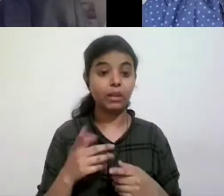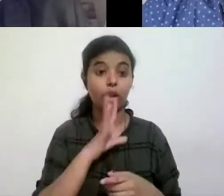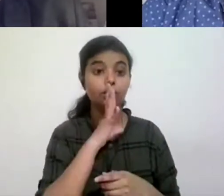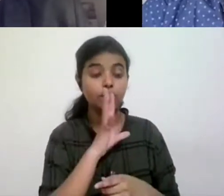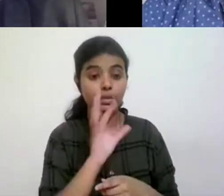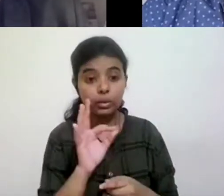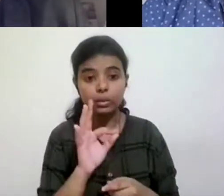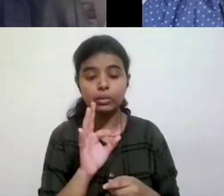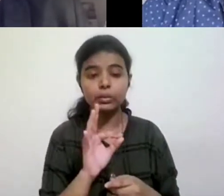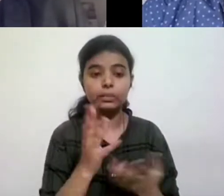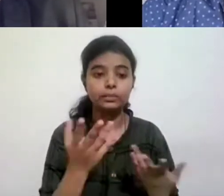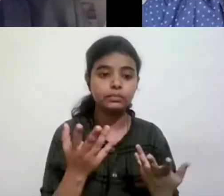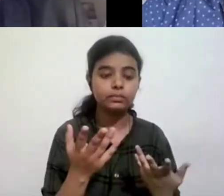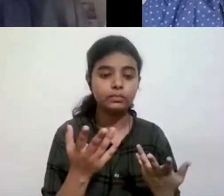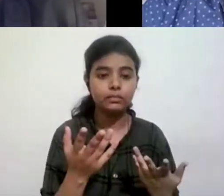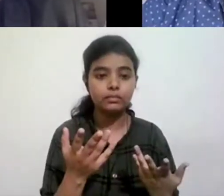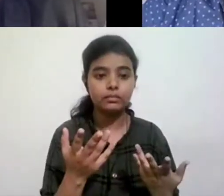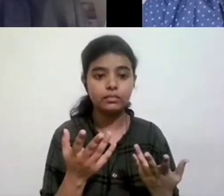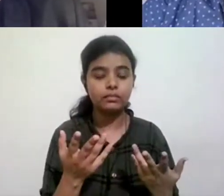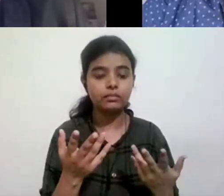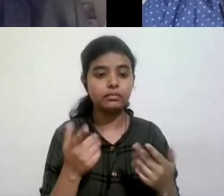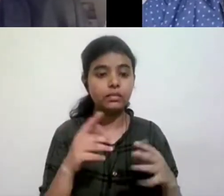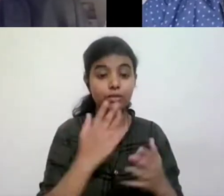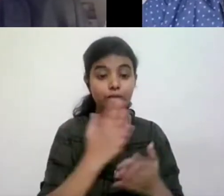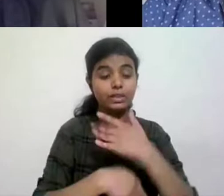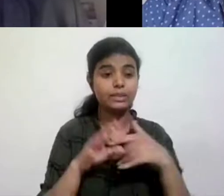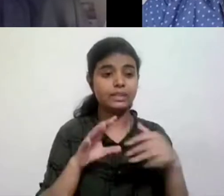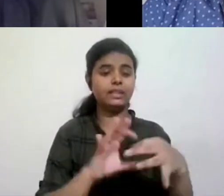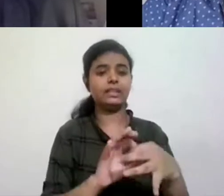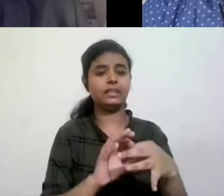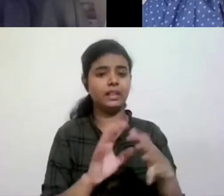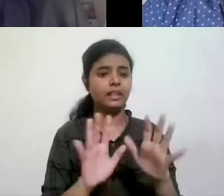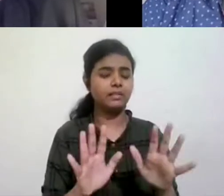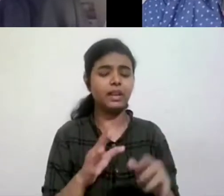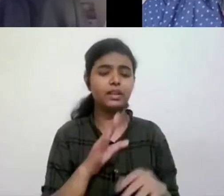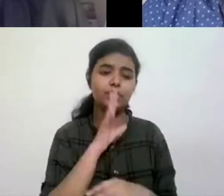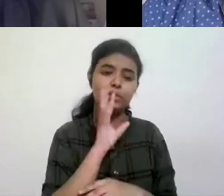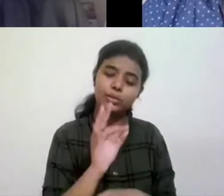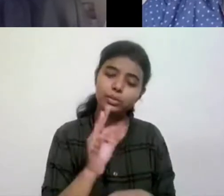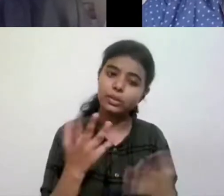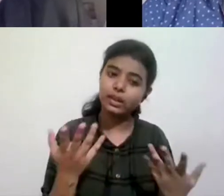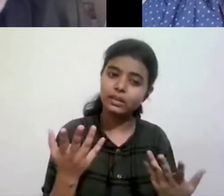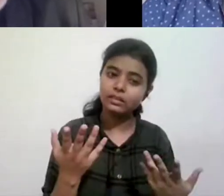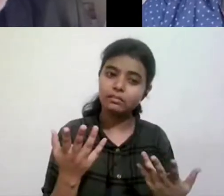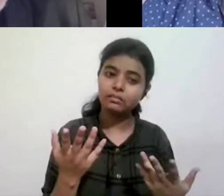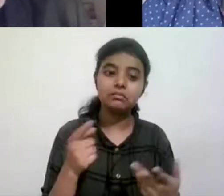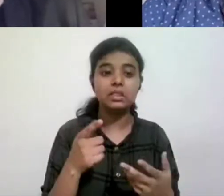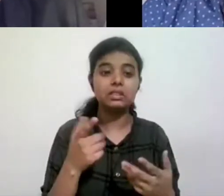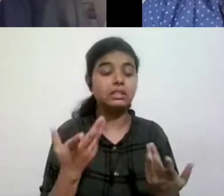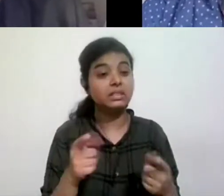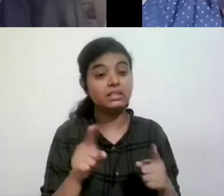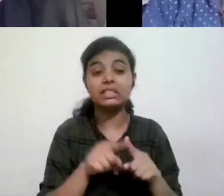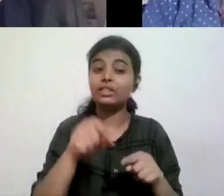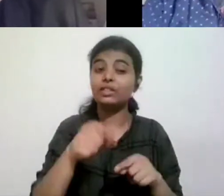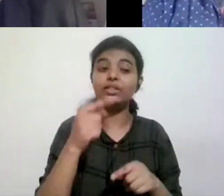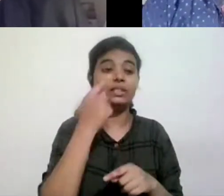how that should figure in with disability. And I, and obviously this is where intersectionality comes in. I mean,